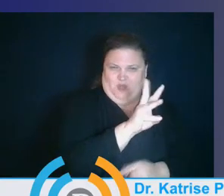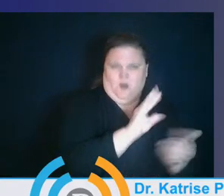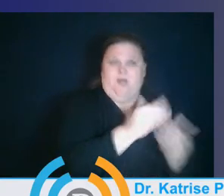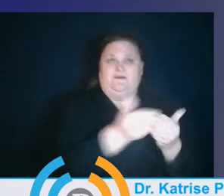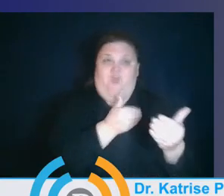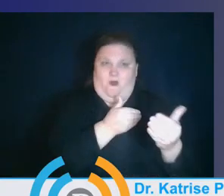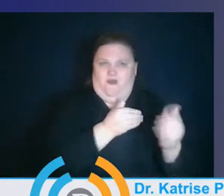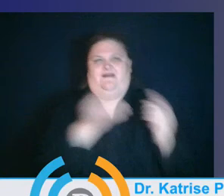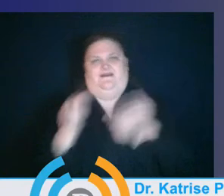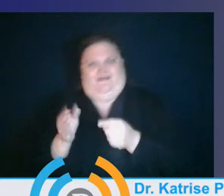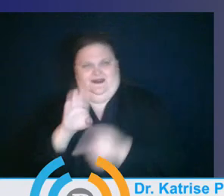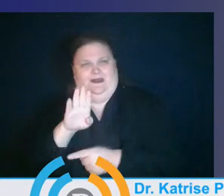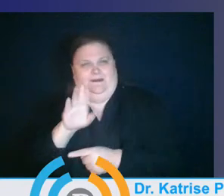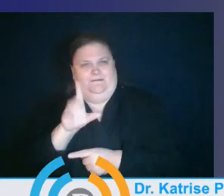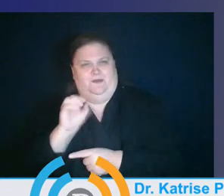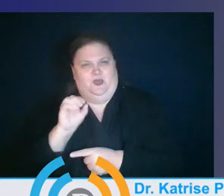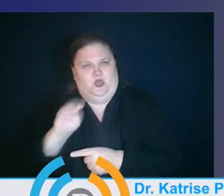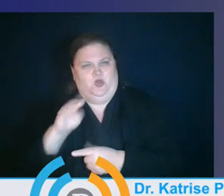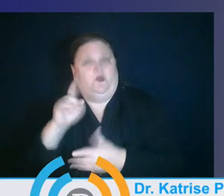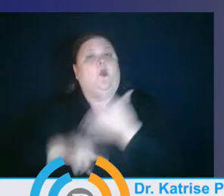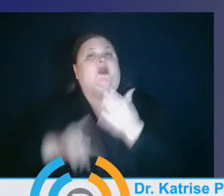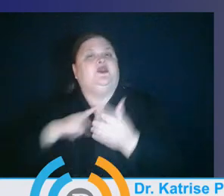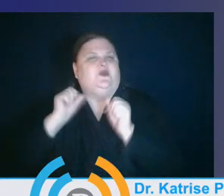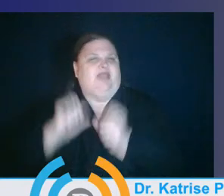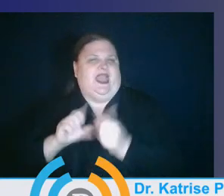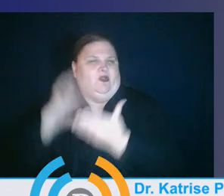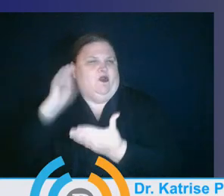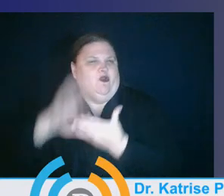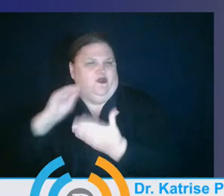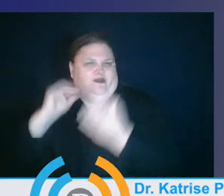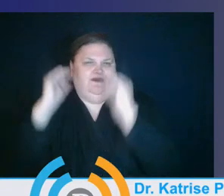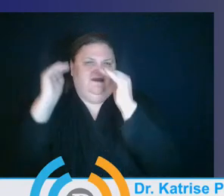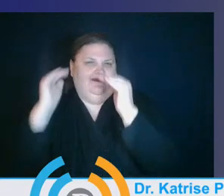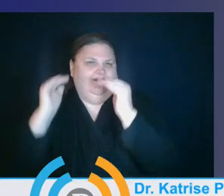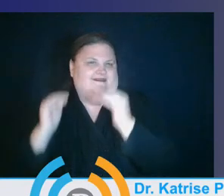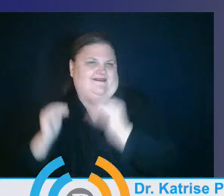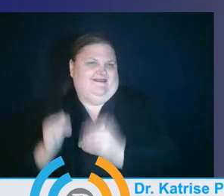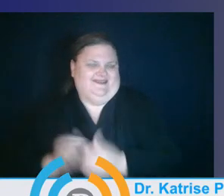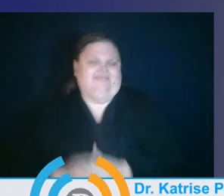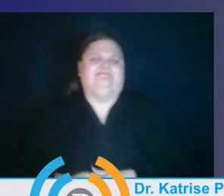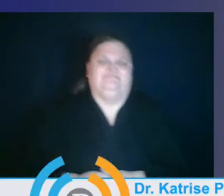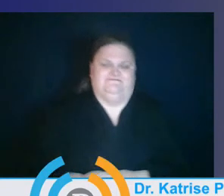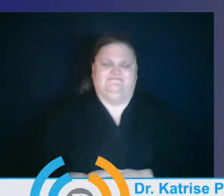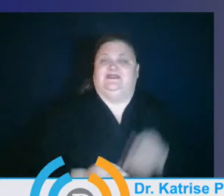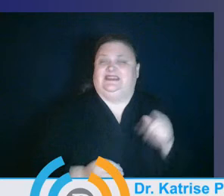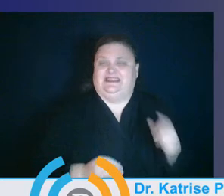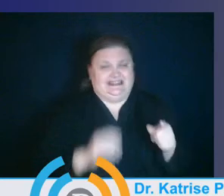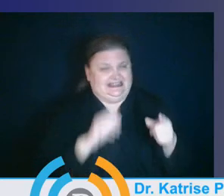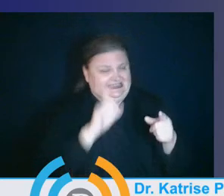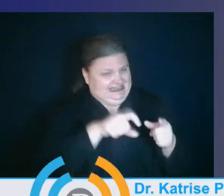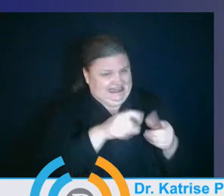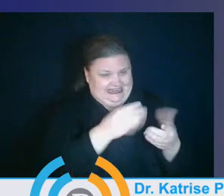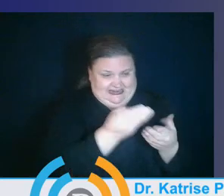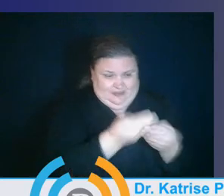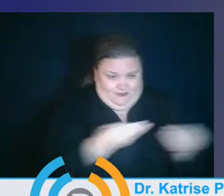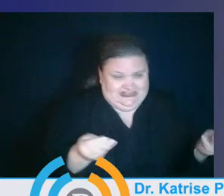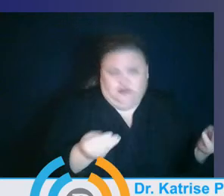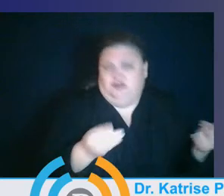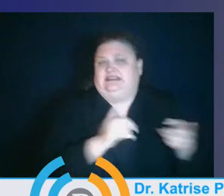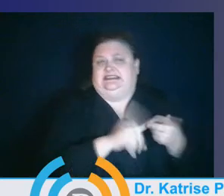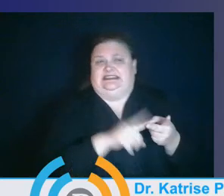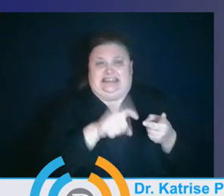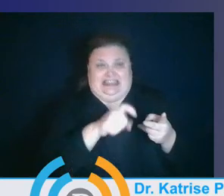so again, being able to deliver meals, providing learning materials and devices, connecting with our students for their well-being.